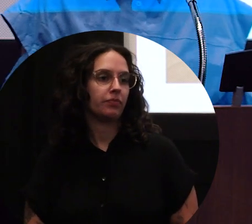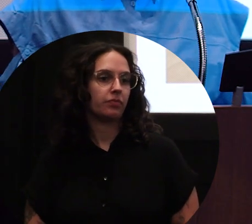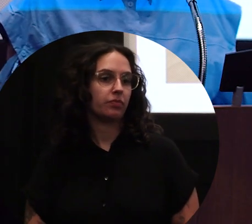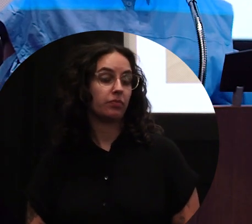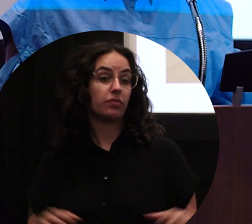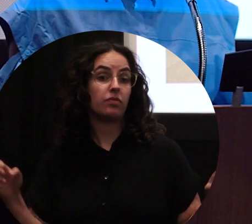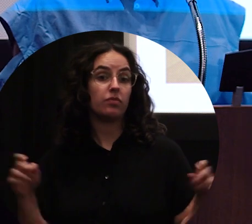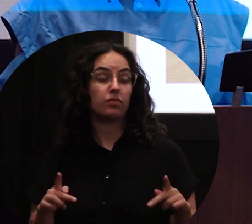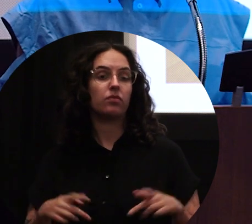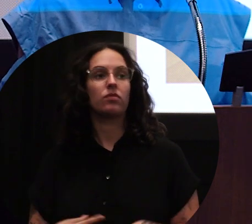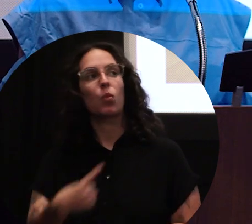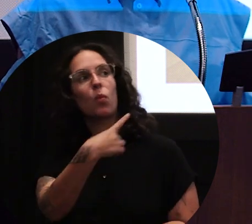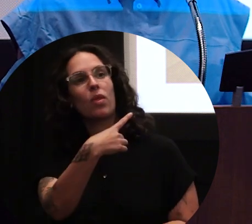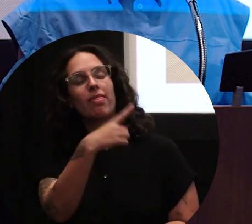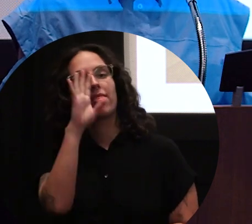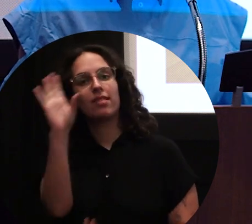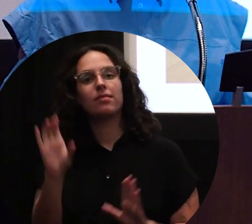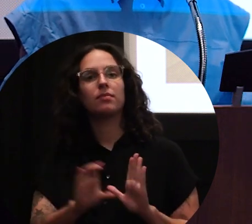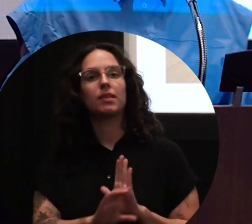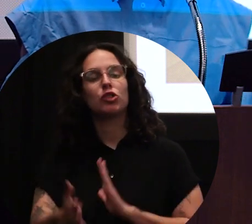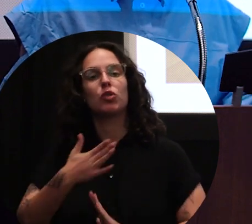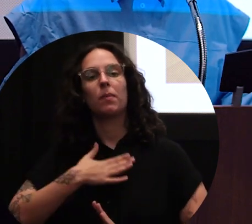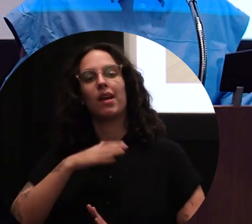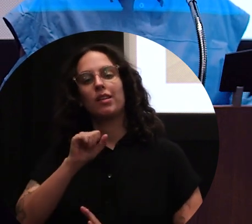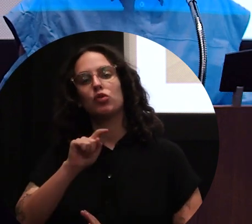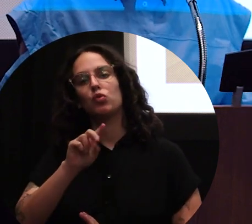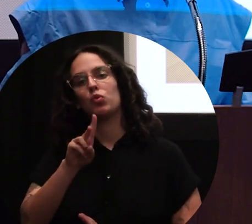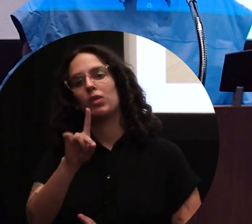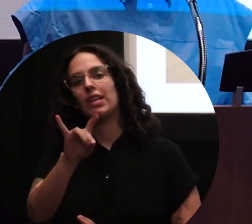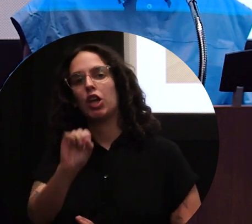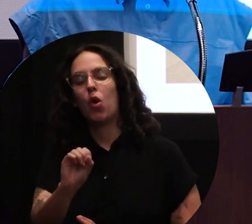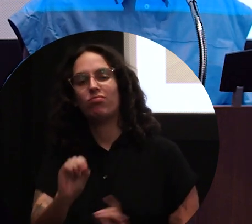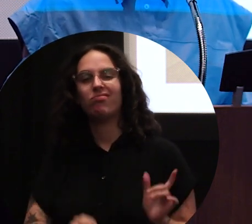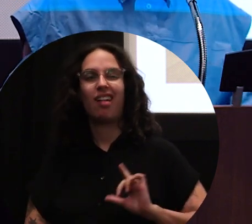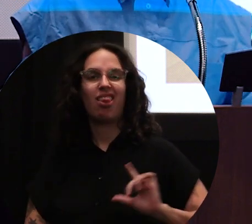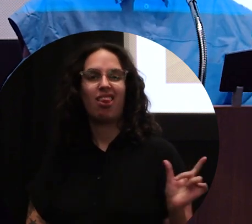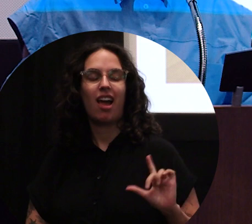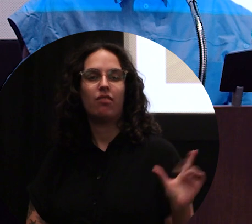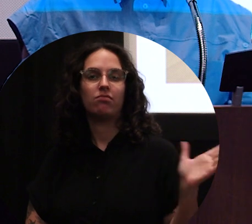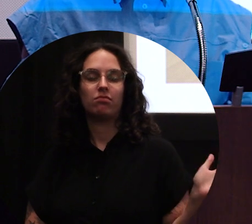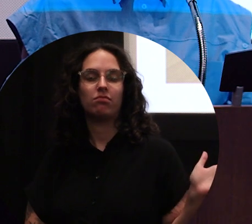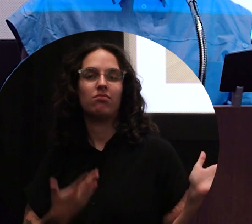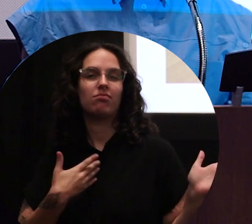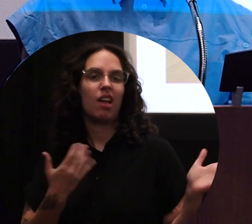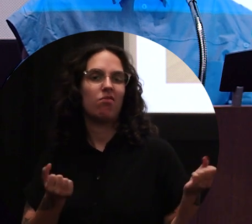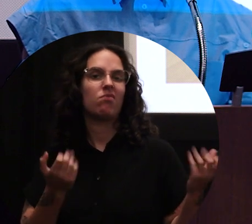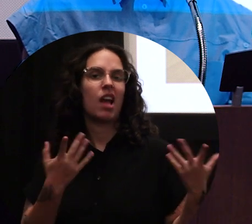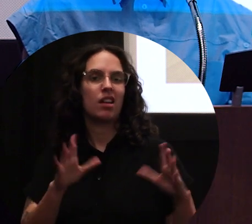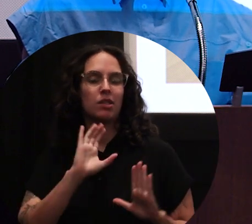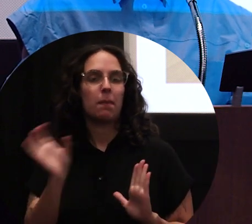Okay, so this is an image of my studio on the left. It has a collage of